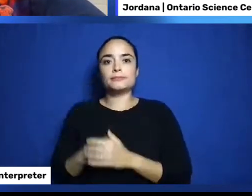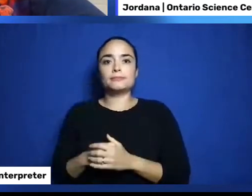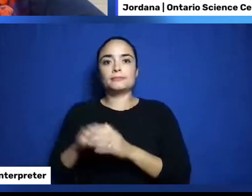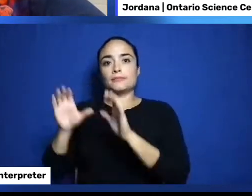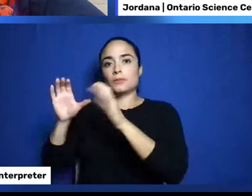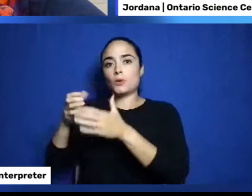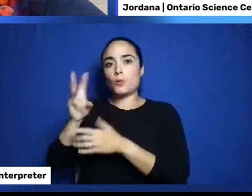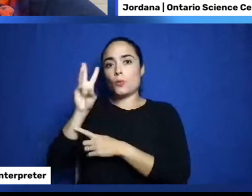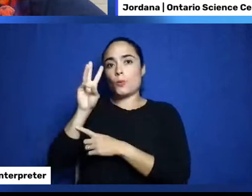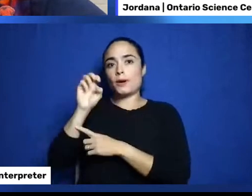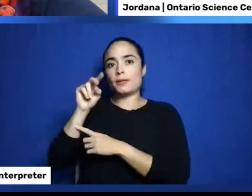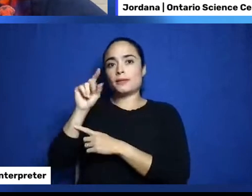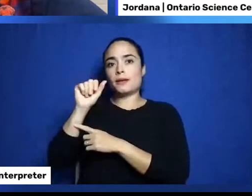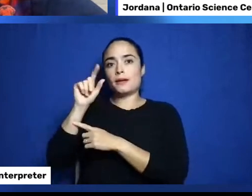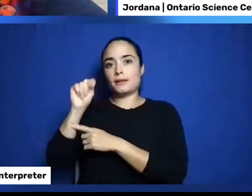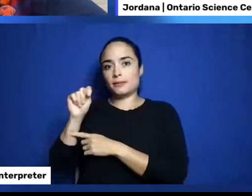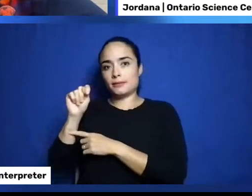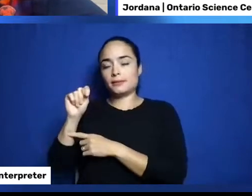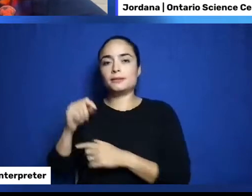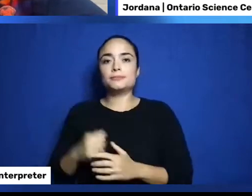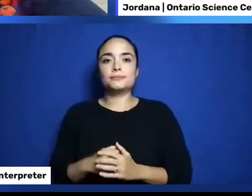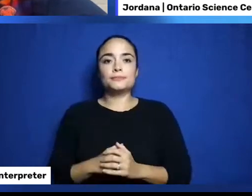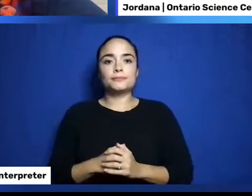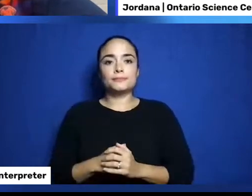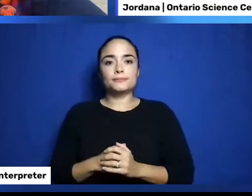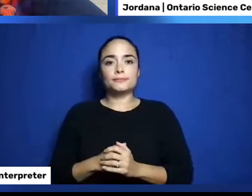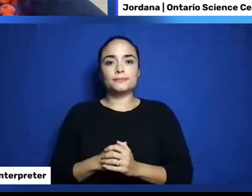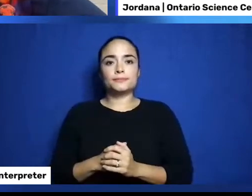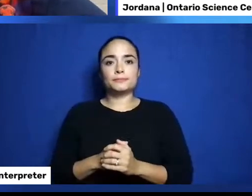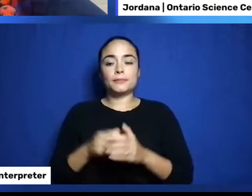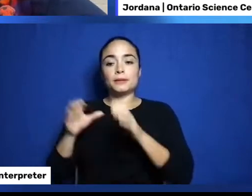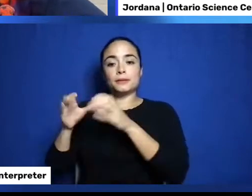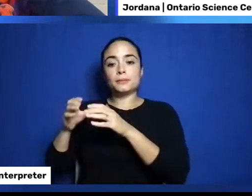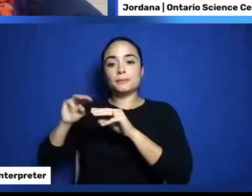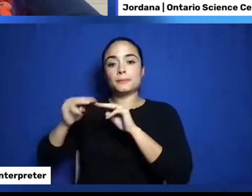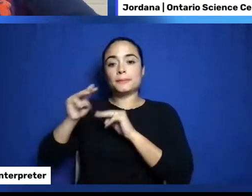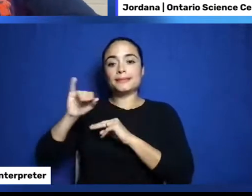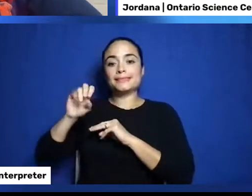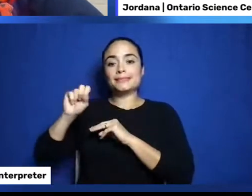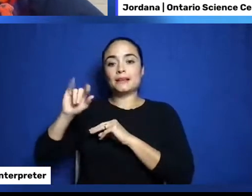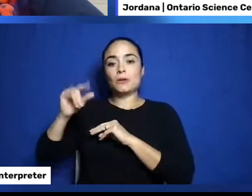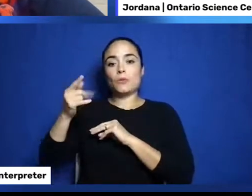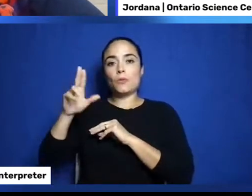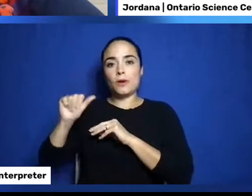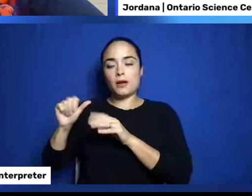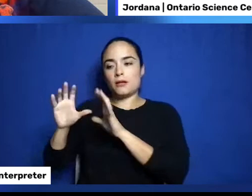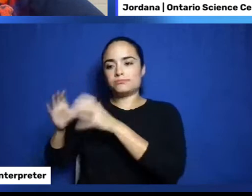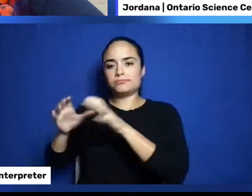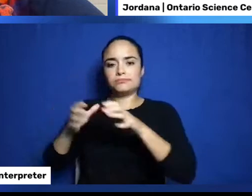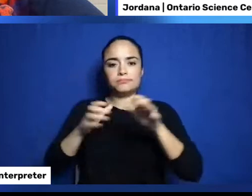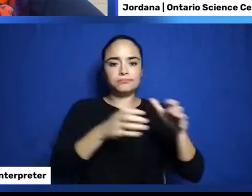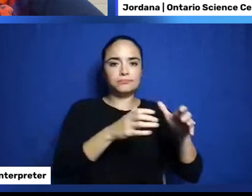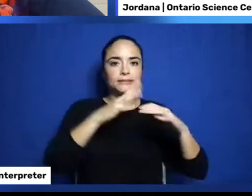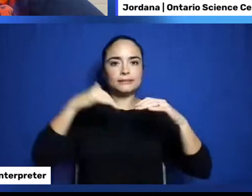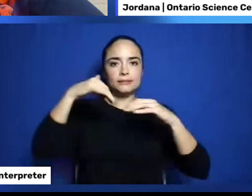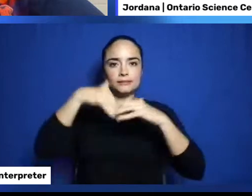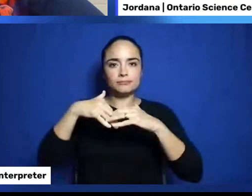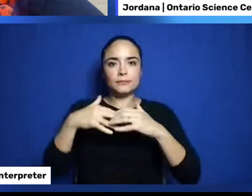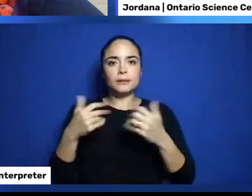Nation. This land is now home to many diverse First Nations, Inuit and Métis peoples.